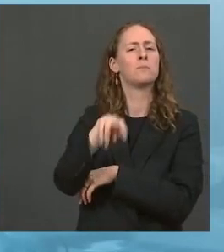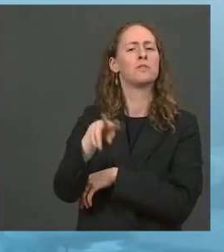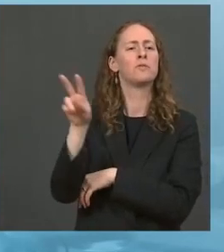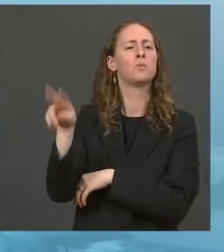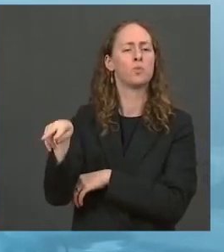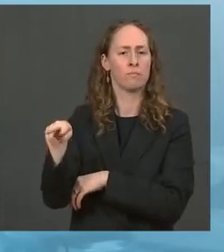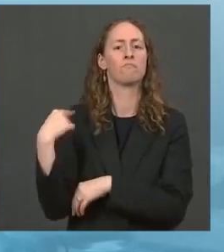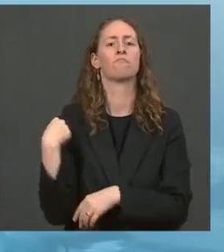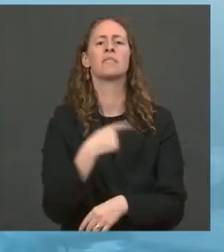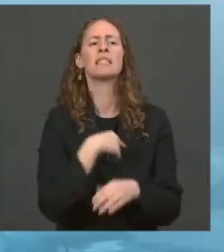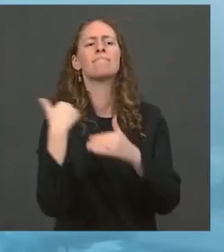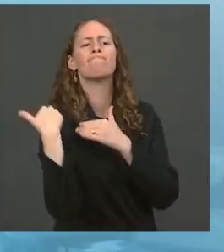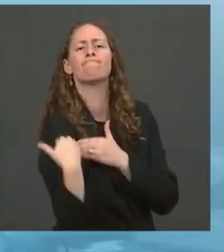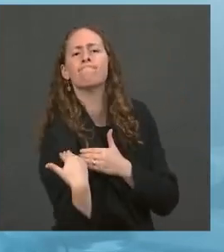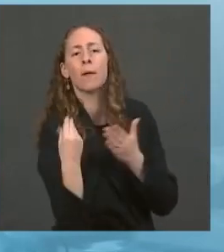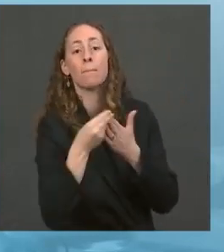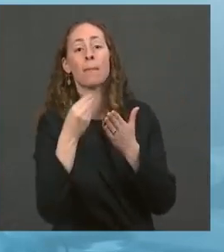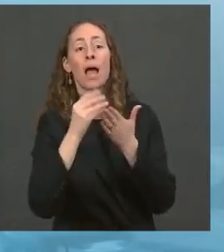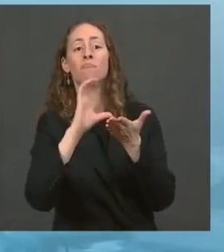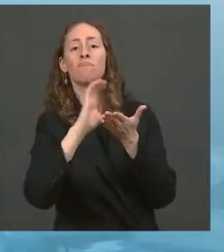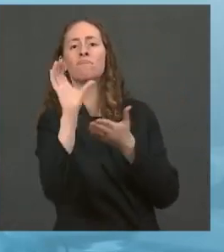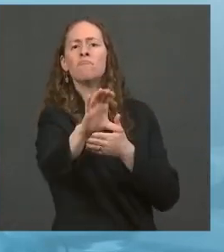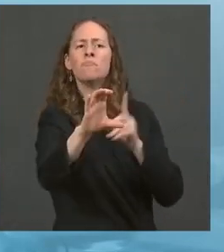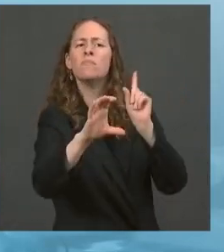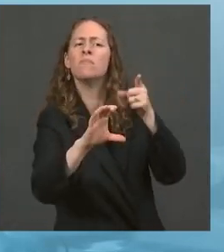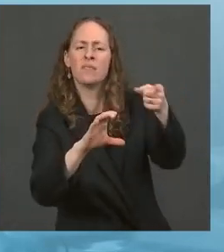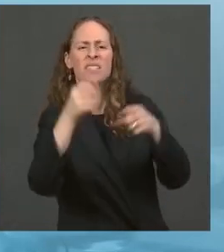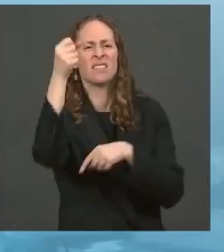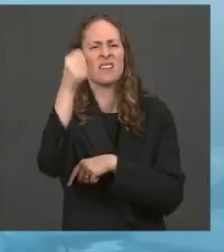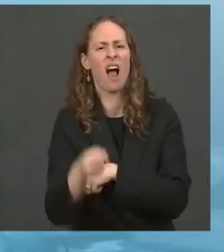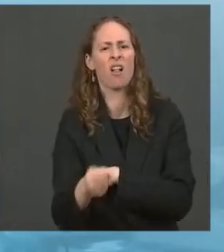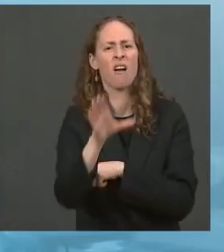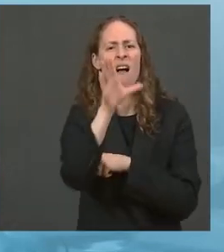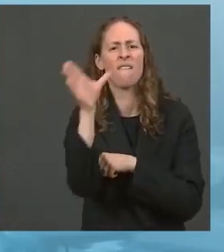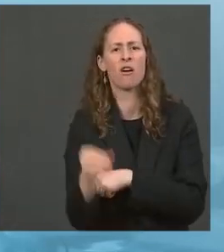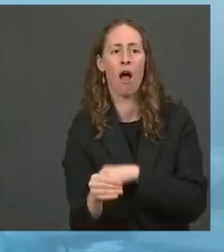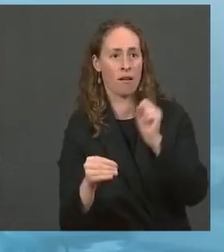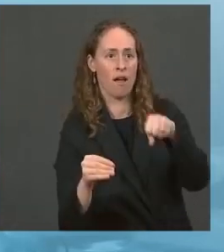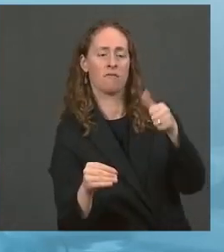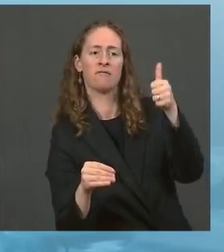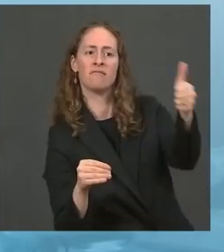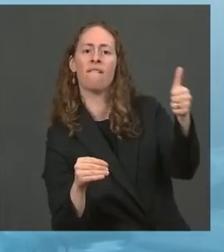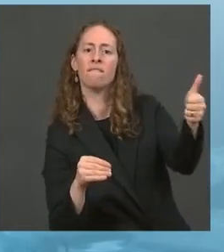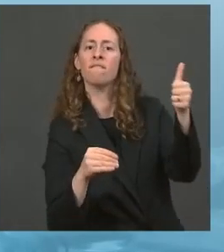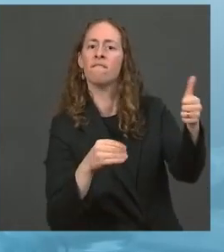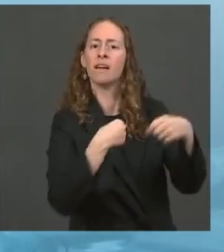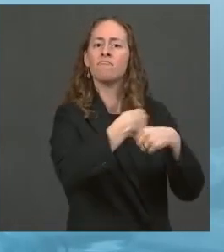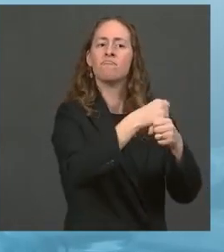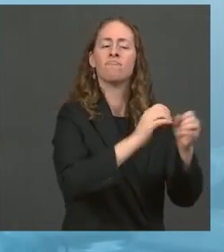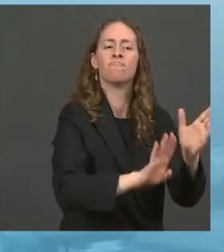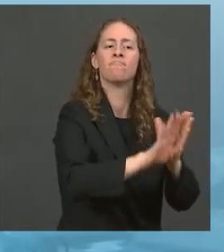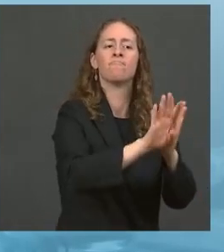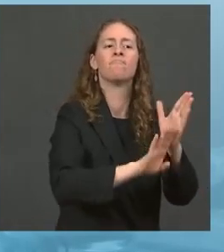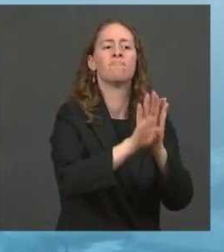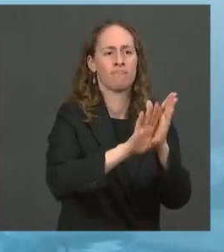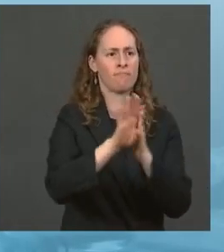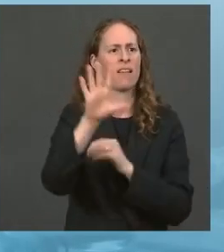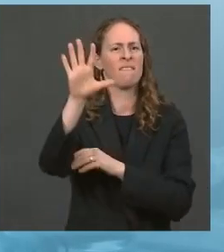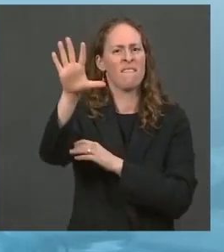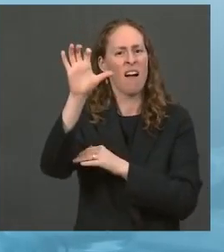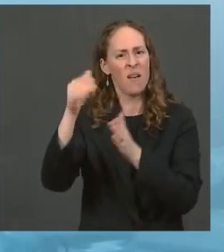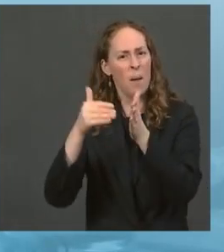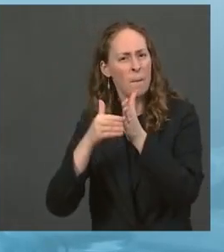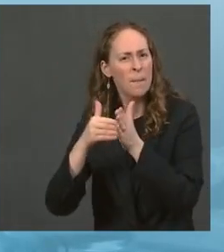South Africa and produce more than 500 million doses of J and J in Africa for Africa